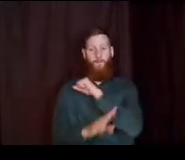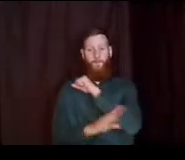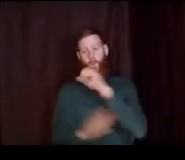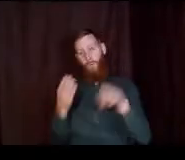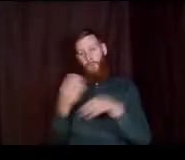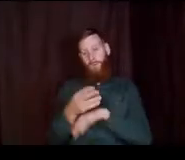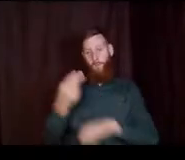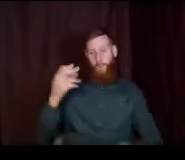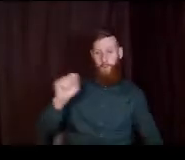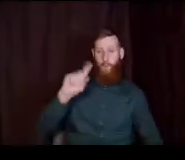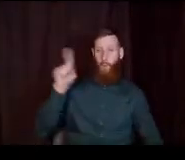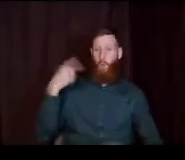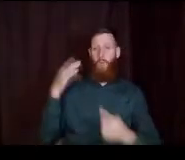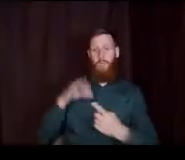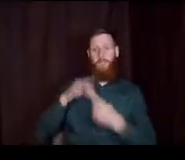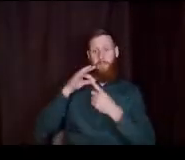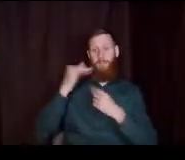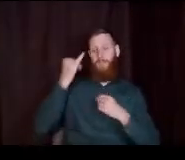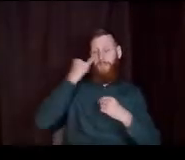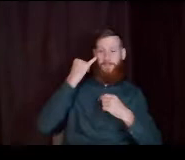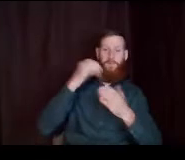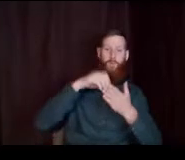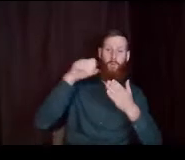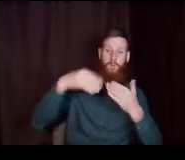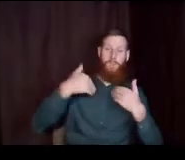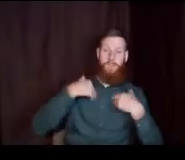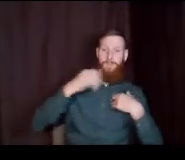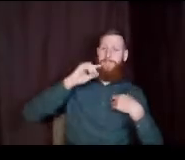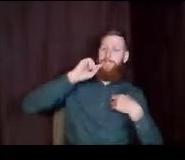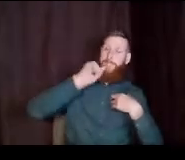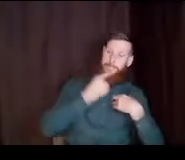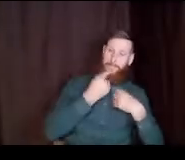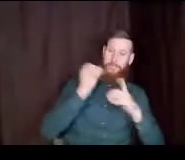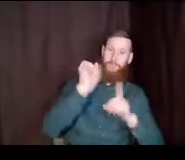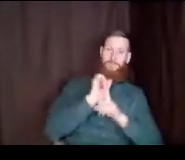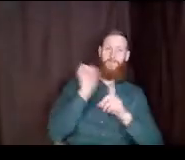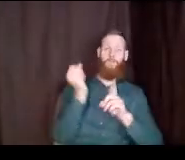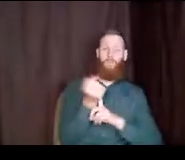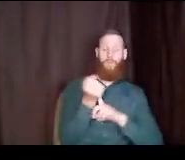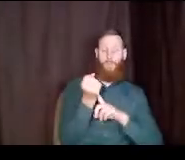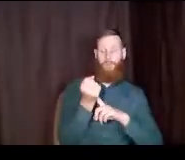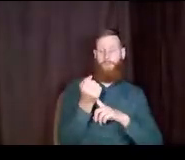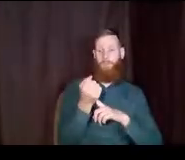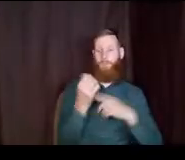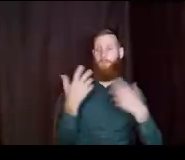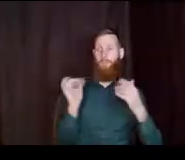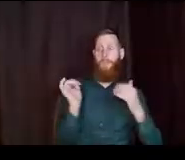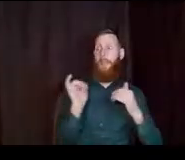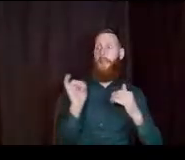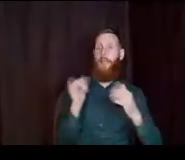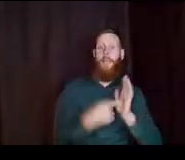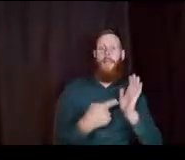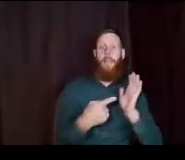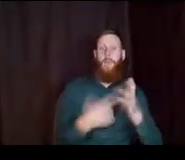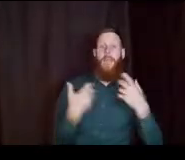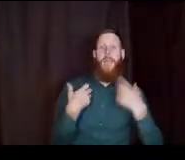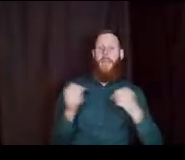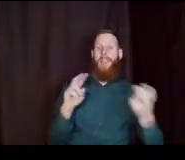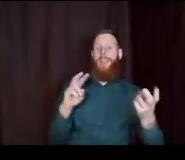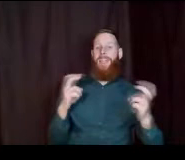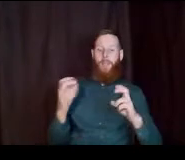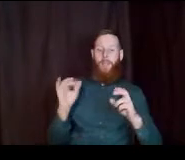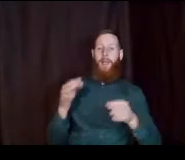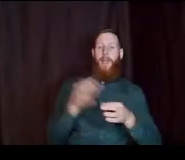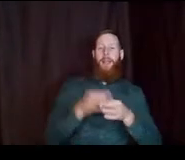only exception would be if the student. had a serious extenuating circumstance. for example, a serious health issue. that delayed their enrollment